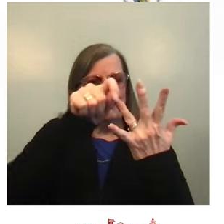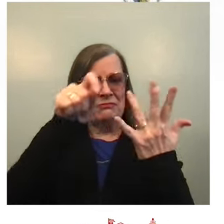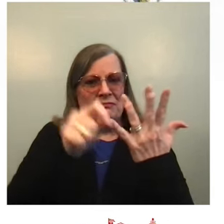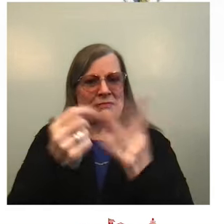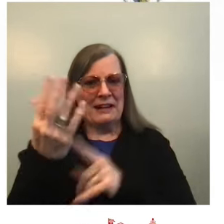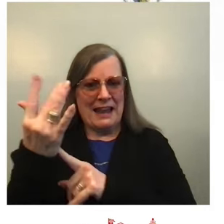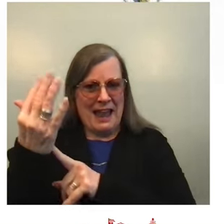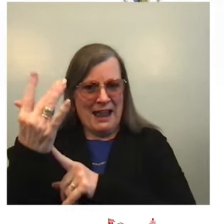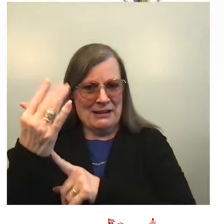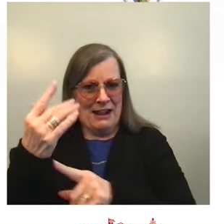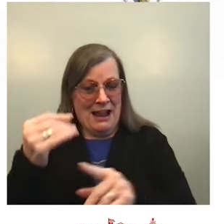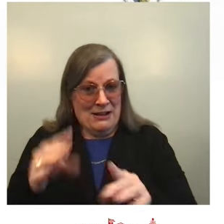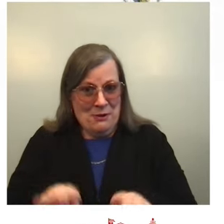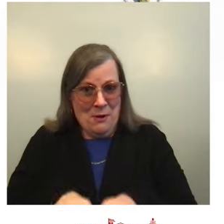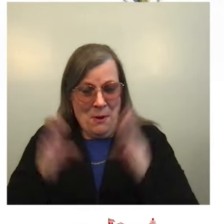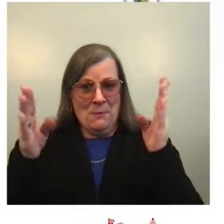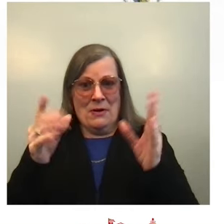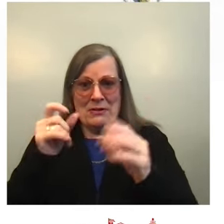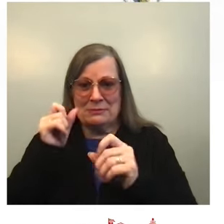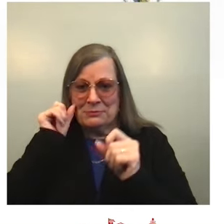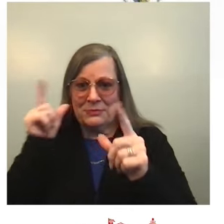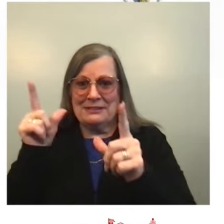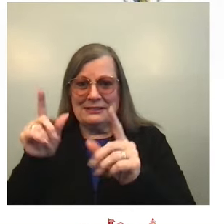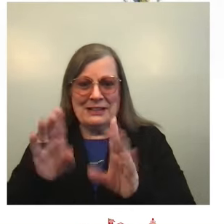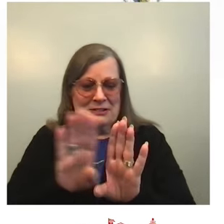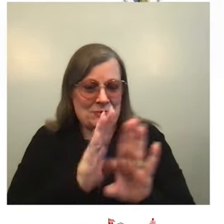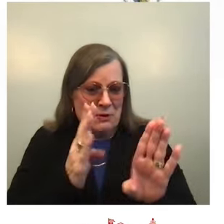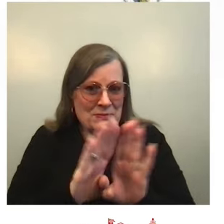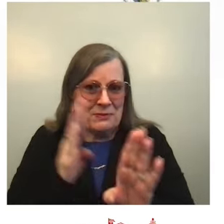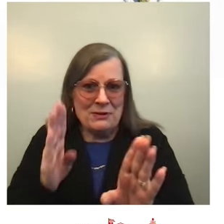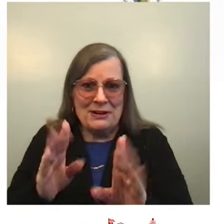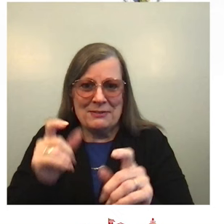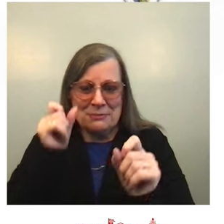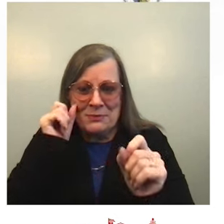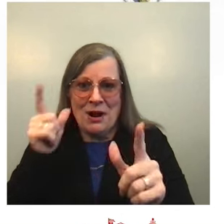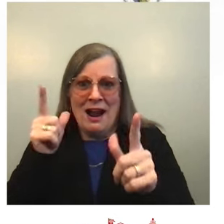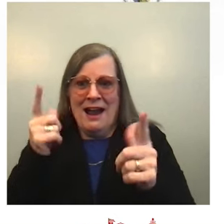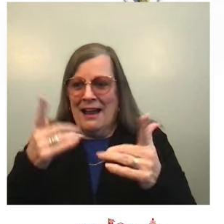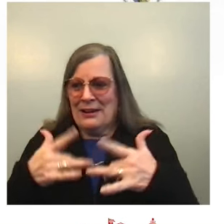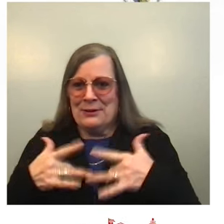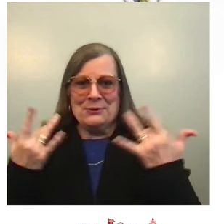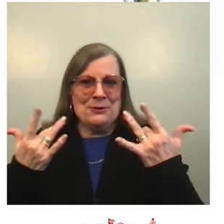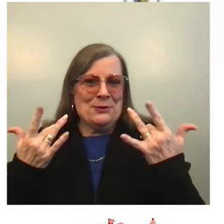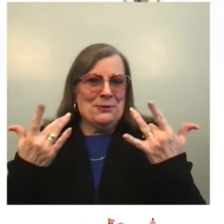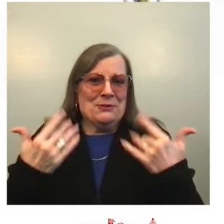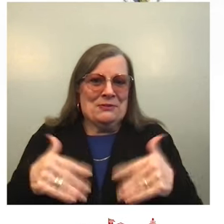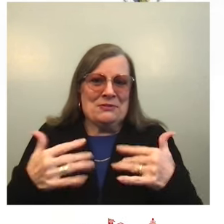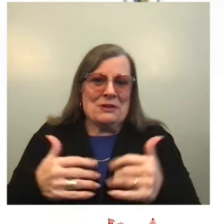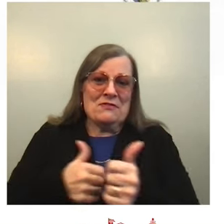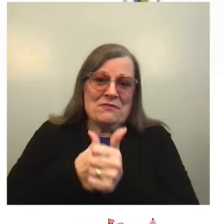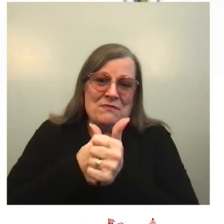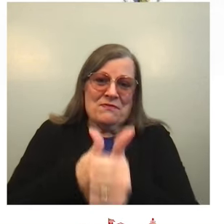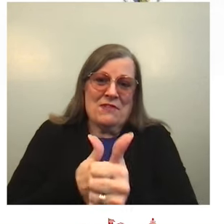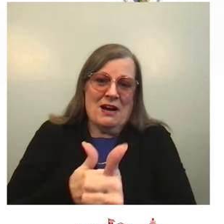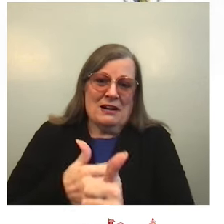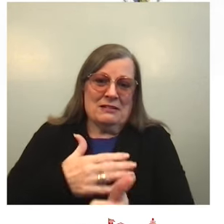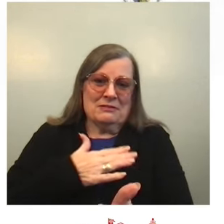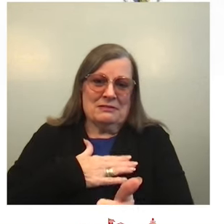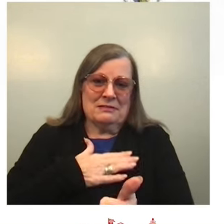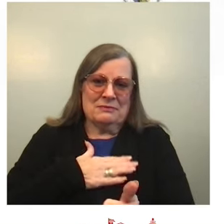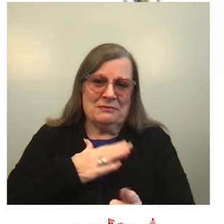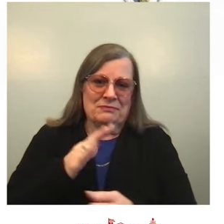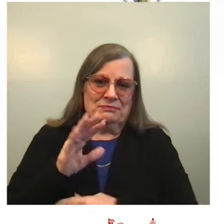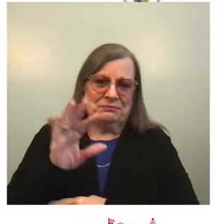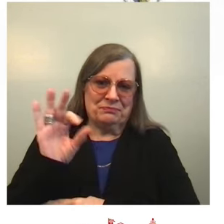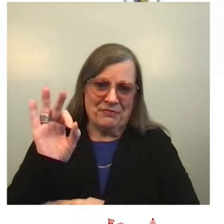enjoy. Be sure to follow along on my FLOTUS channels on Facebook, Instagram, X, and Threads